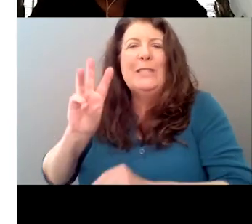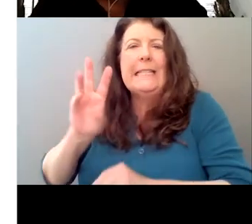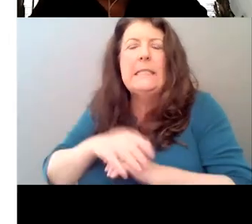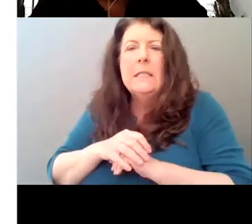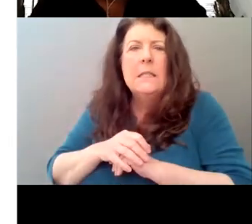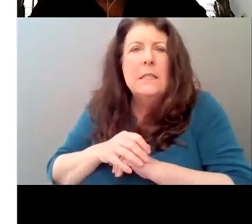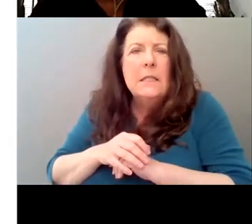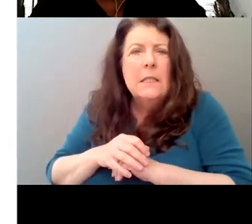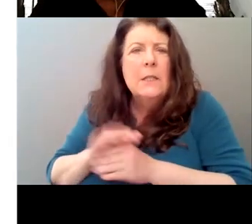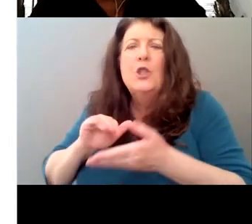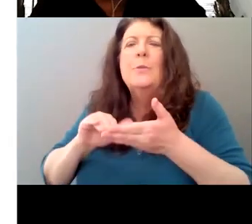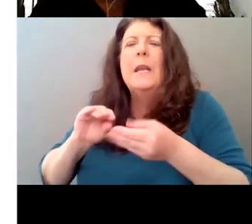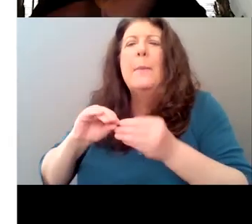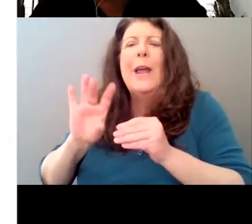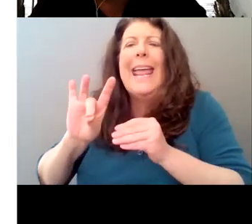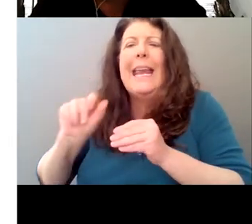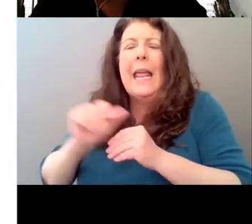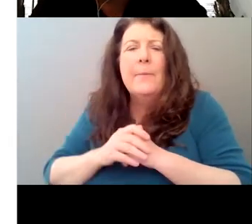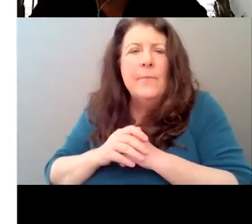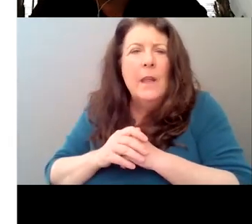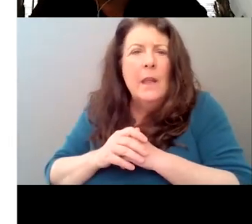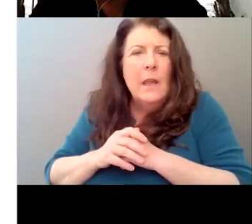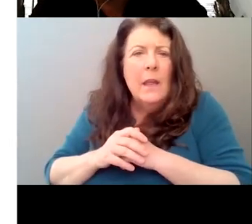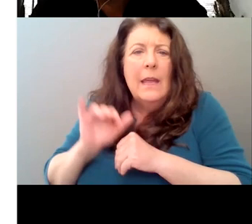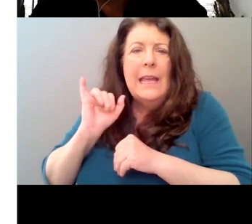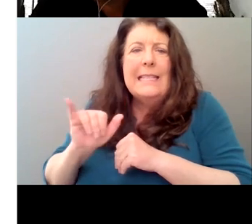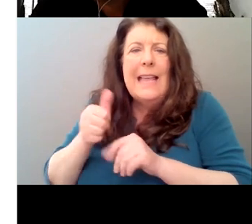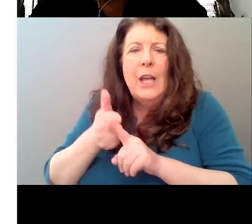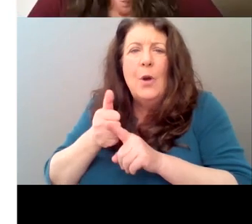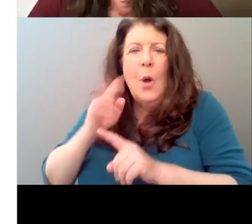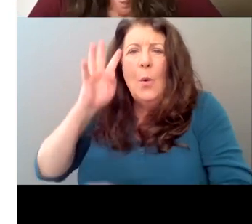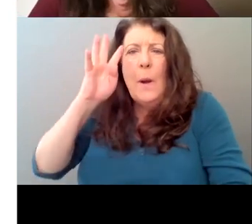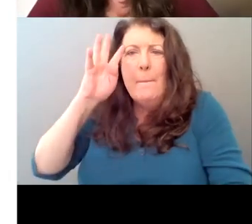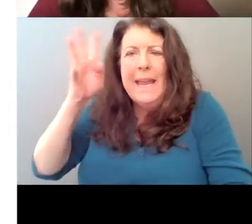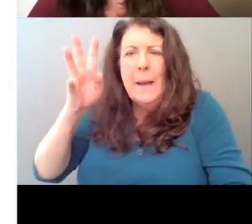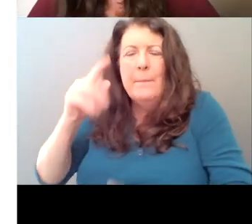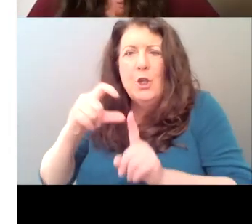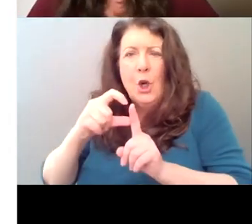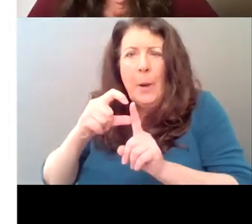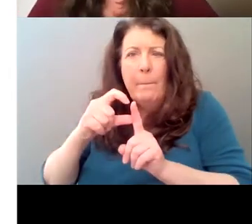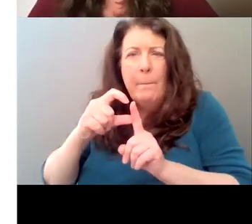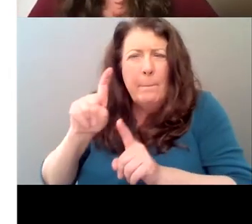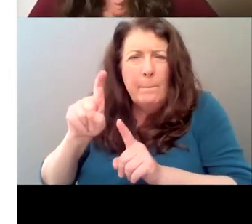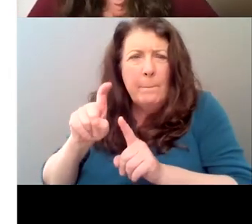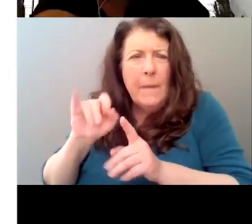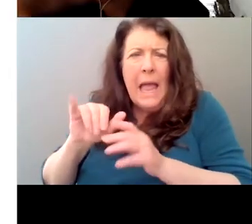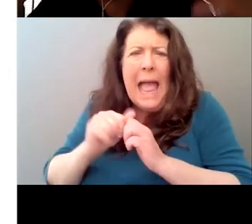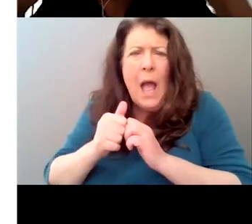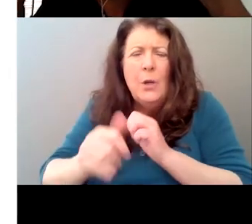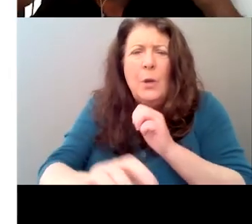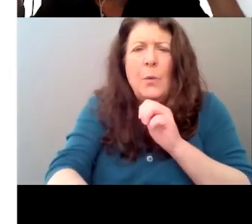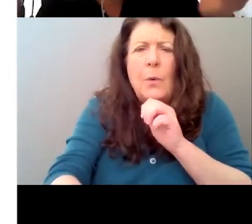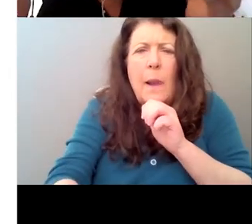um, is this, uh, is this your own made up term? And, um, and, and if so, like, how do you, how do you,